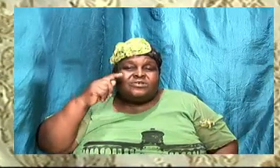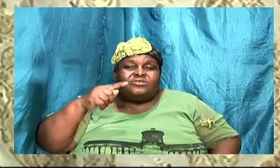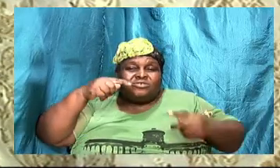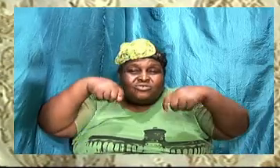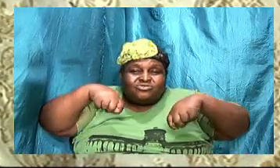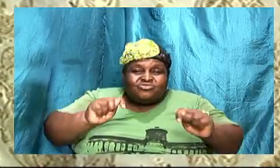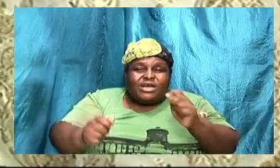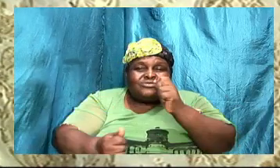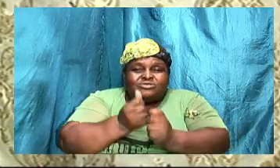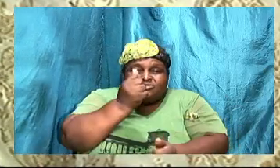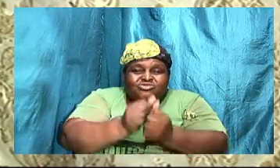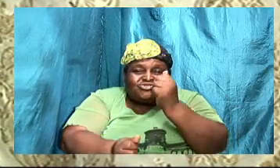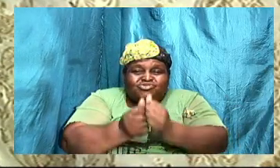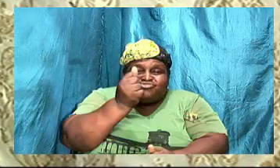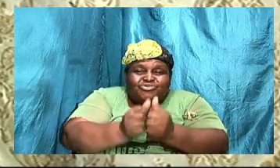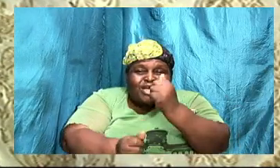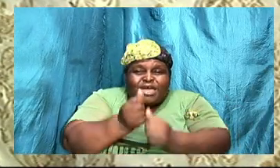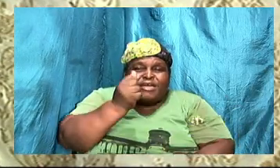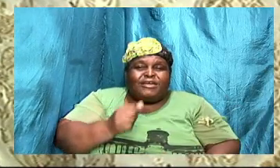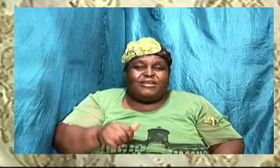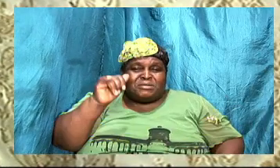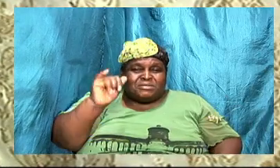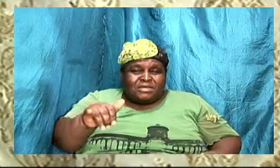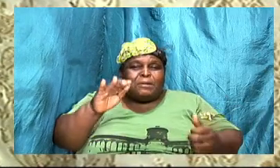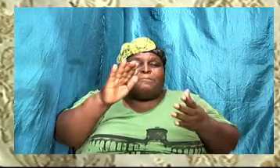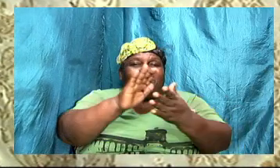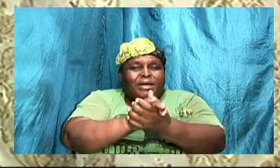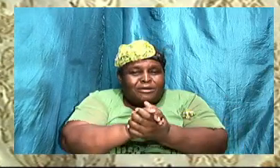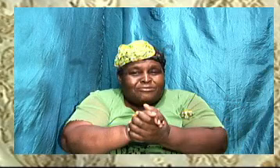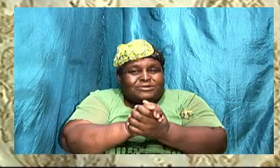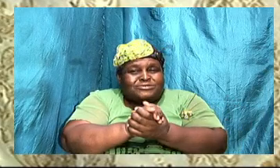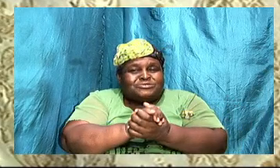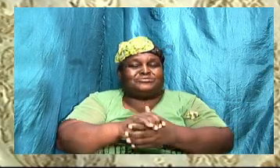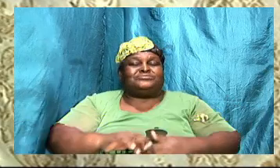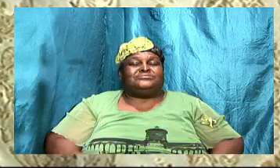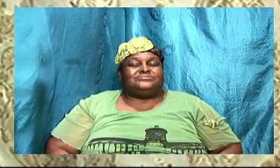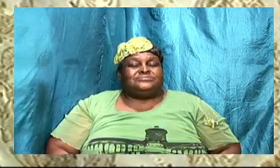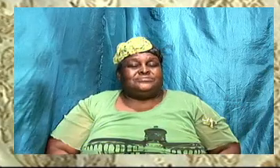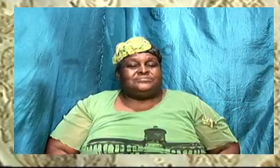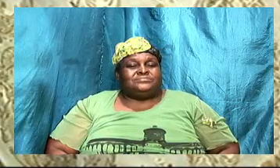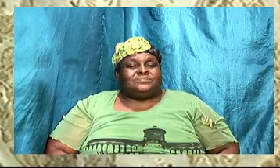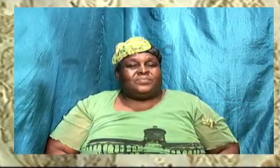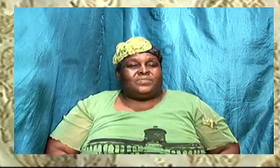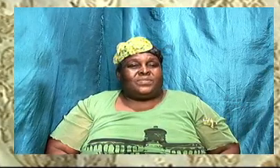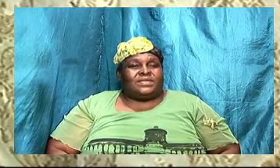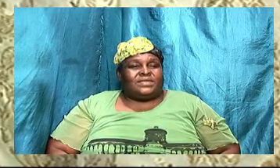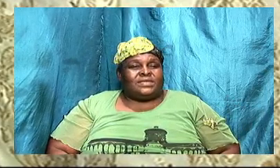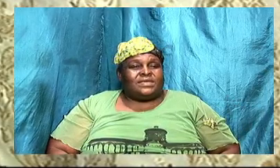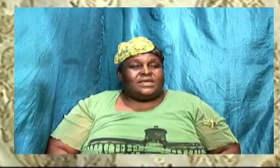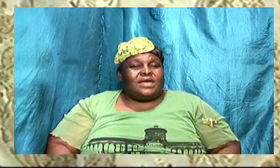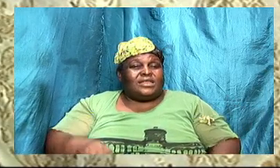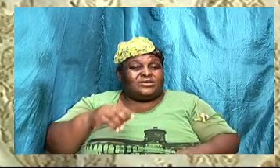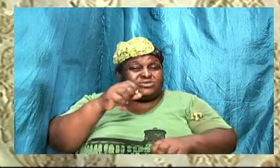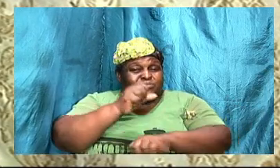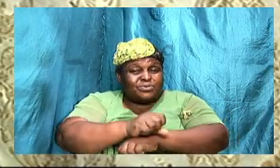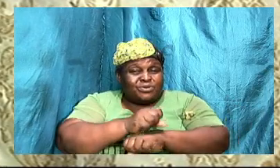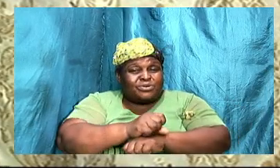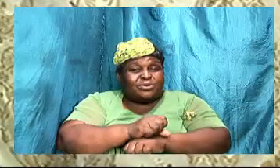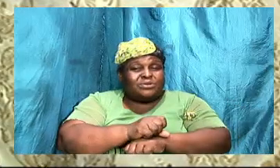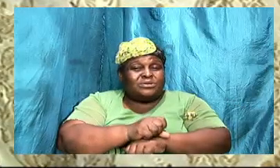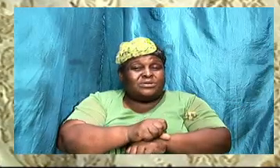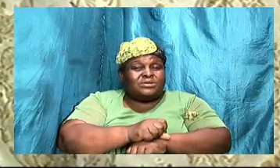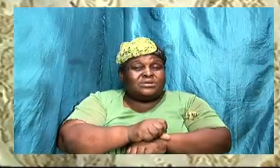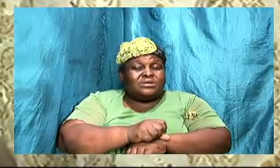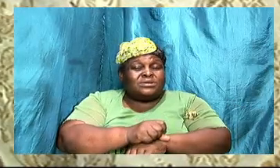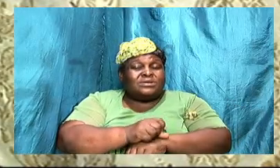married the adversary will target your marriage and his aim will be to destroy you